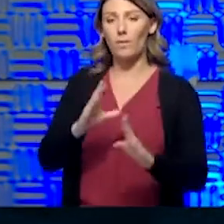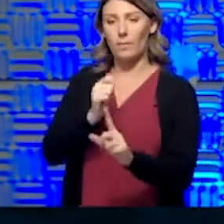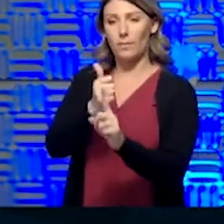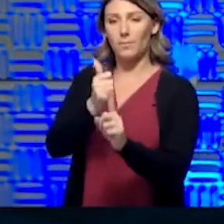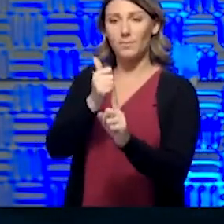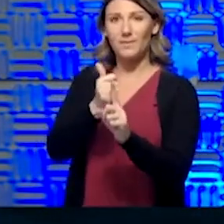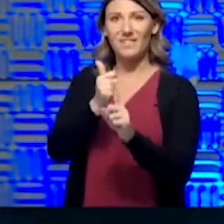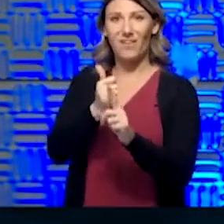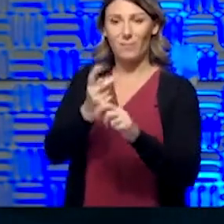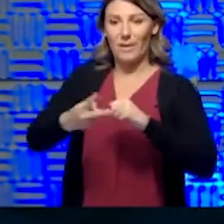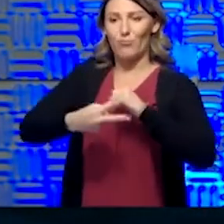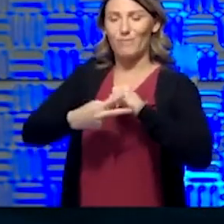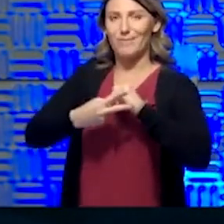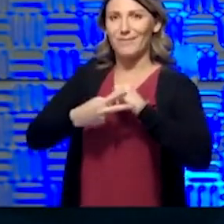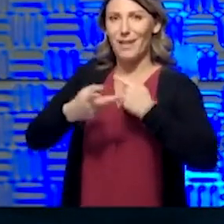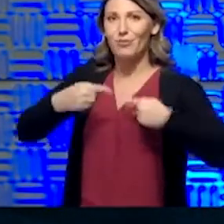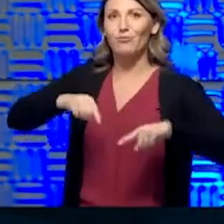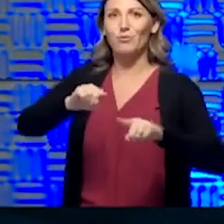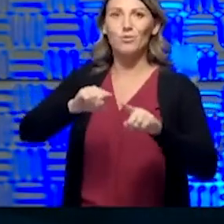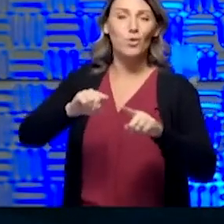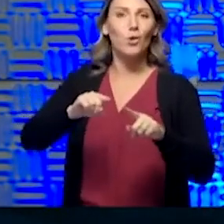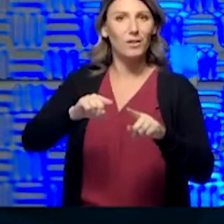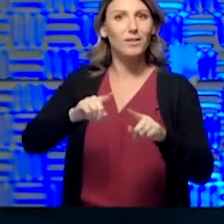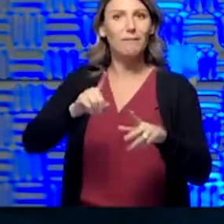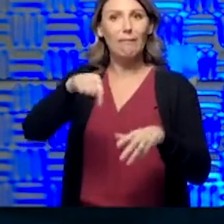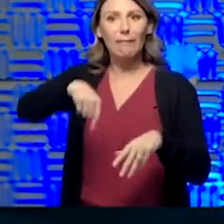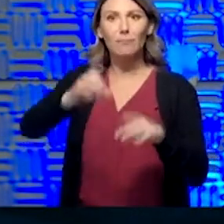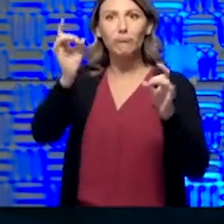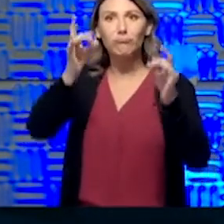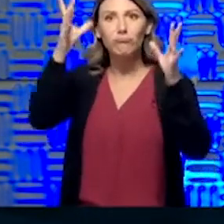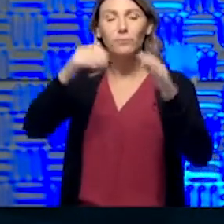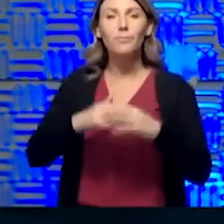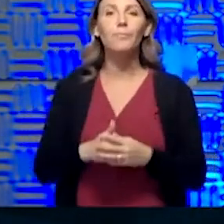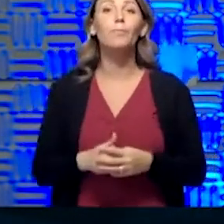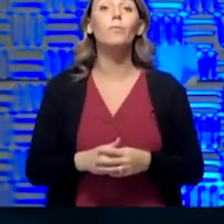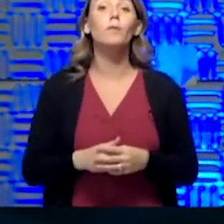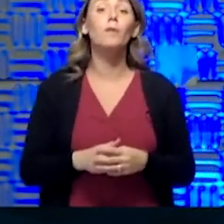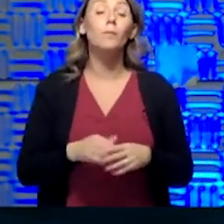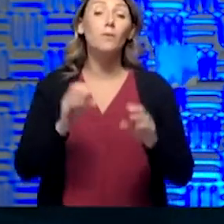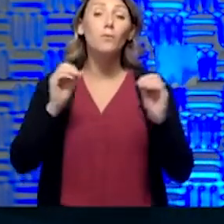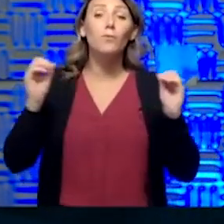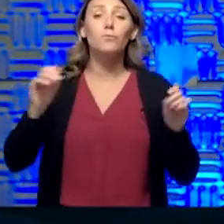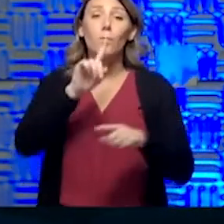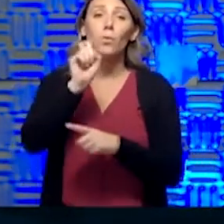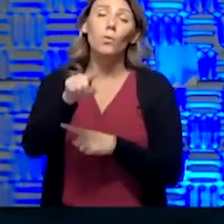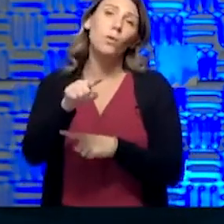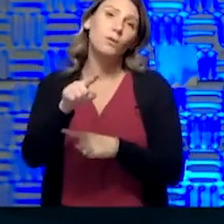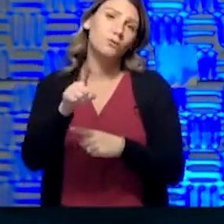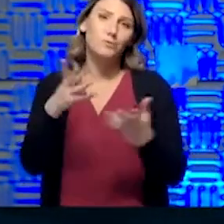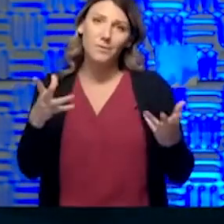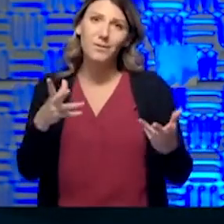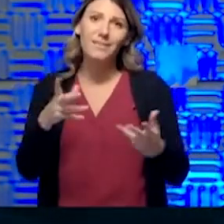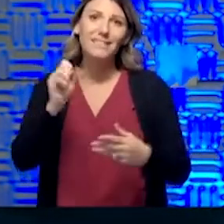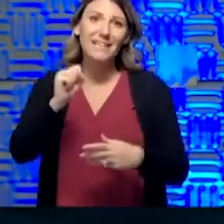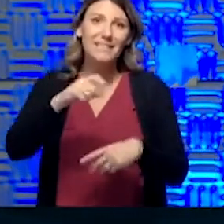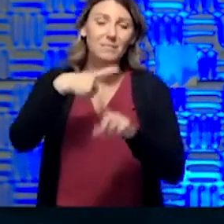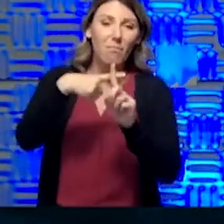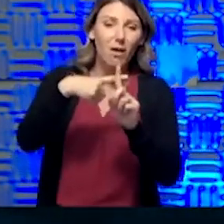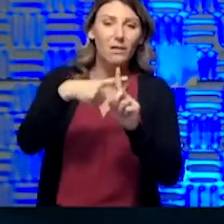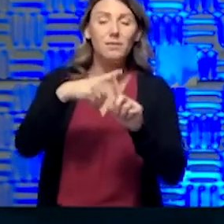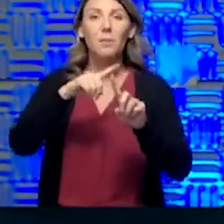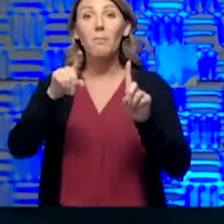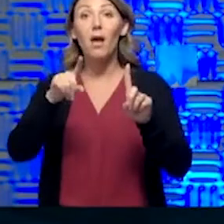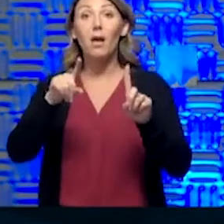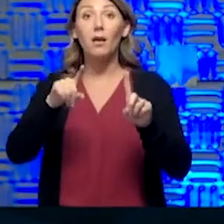retained on the payroll. So, there's no question but what greater oversight is positive, no question but what greater transparency